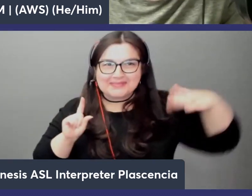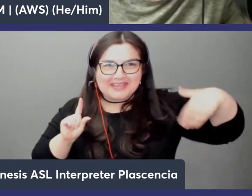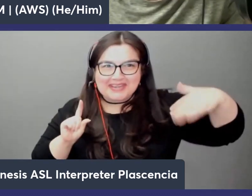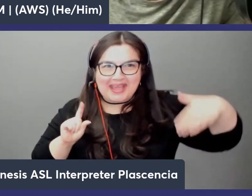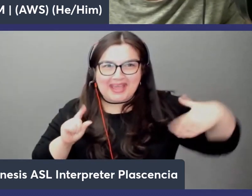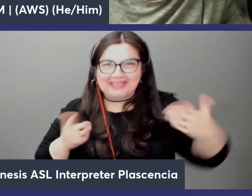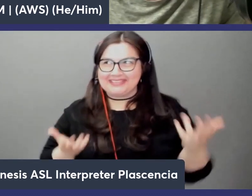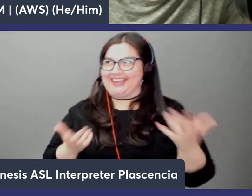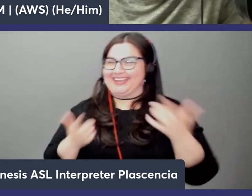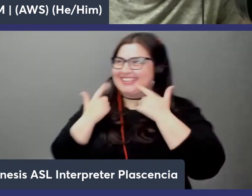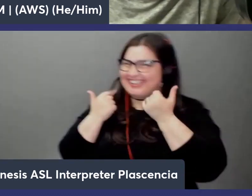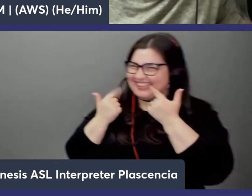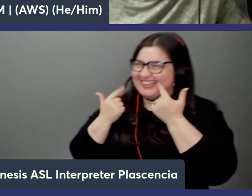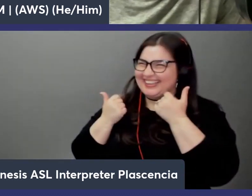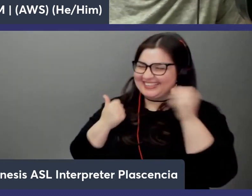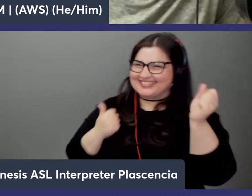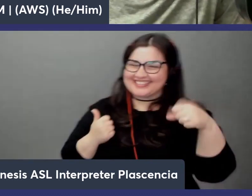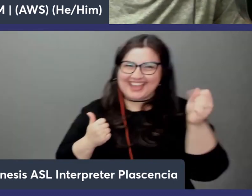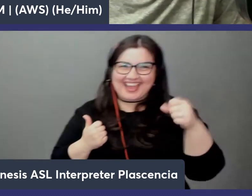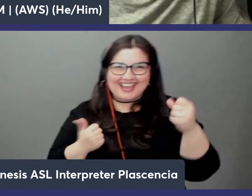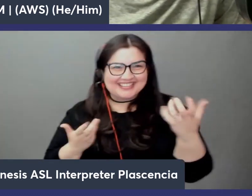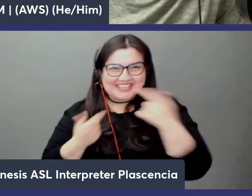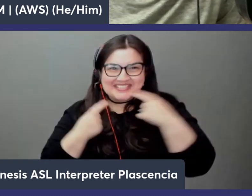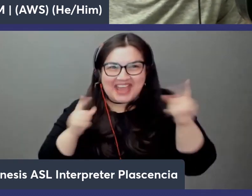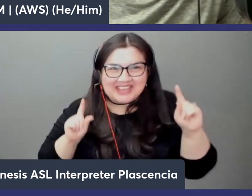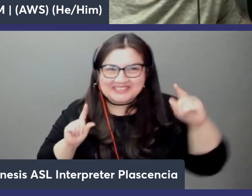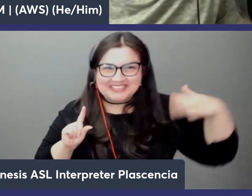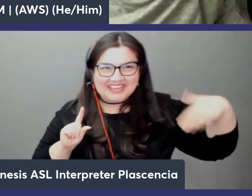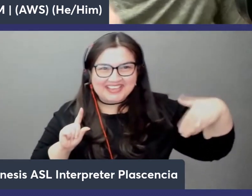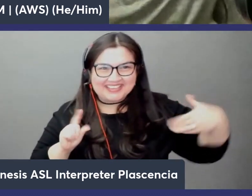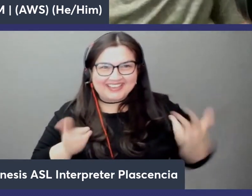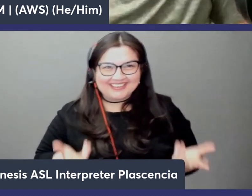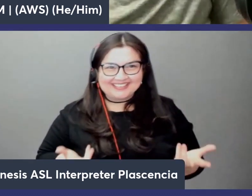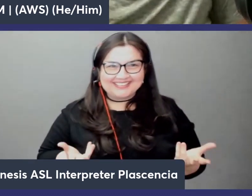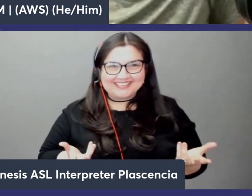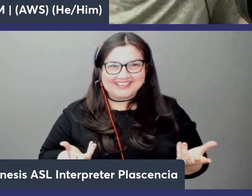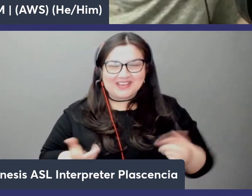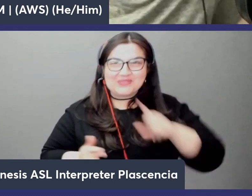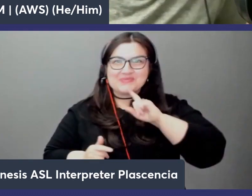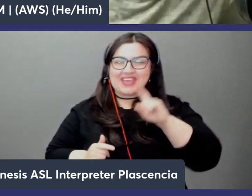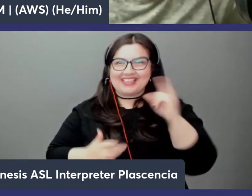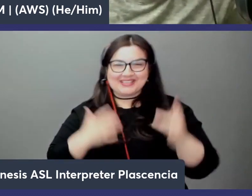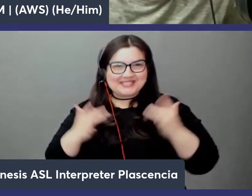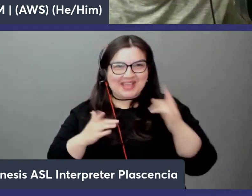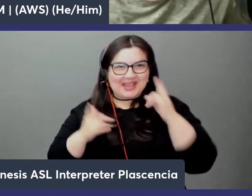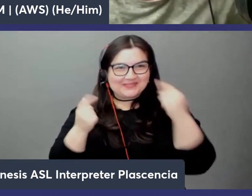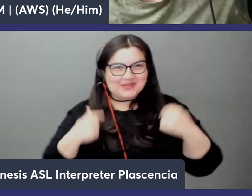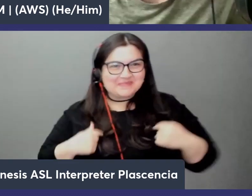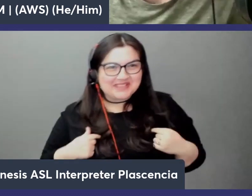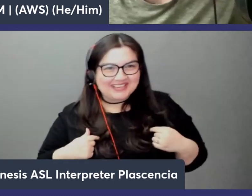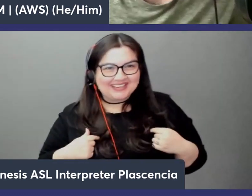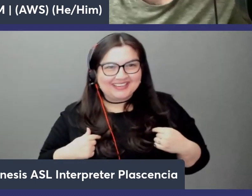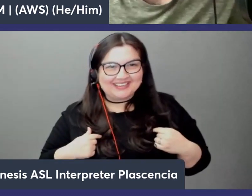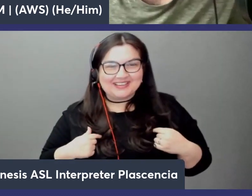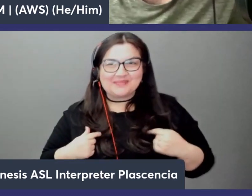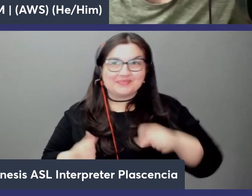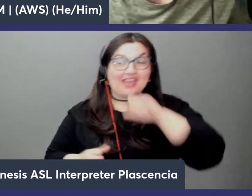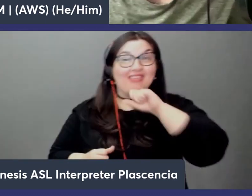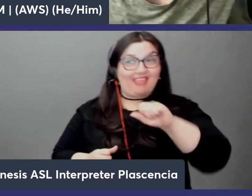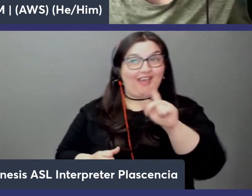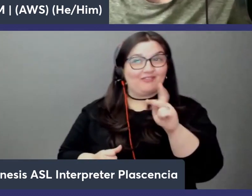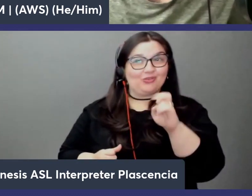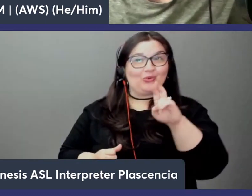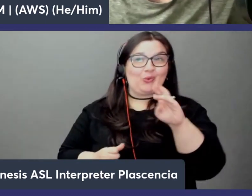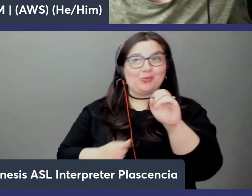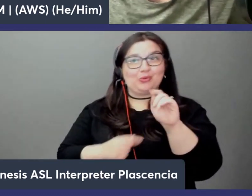were coming on to talk about uh which is very exciting to me i i'm i i like kubernetes big